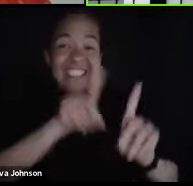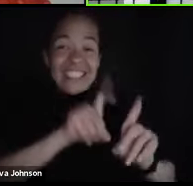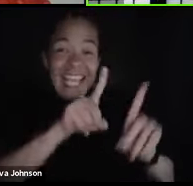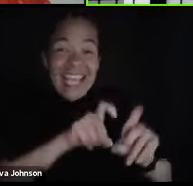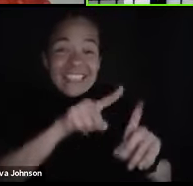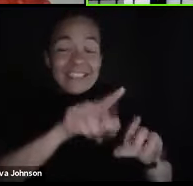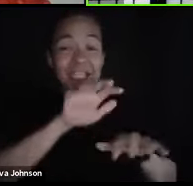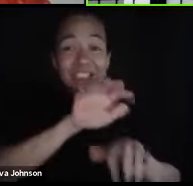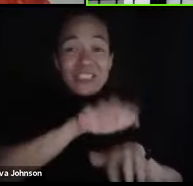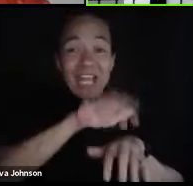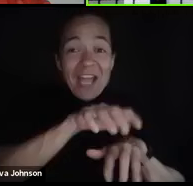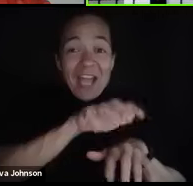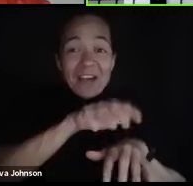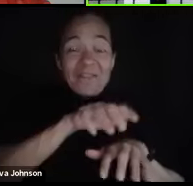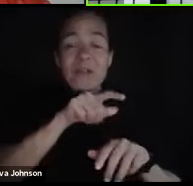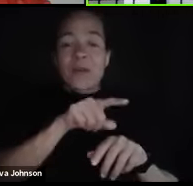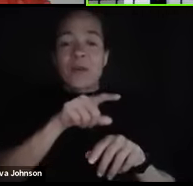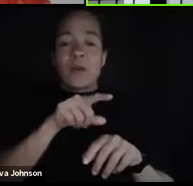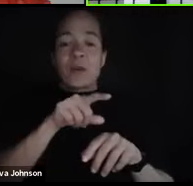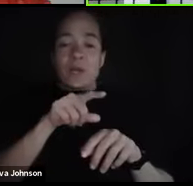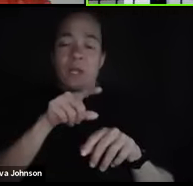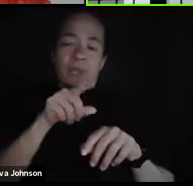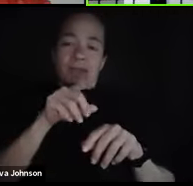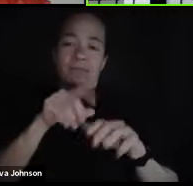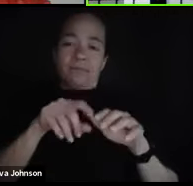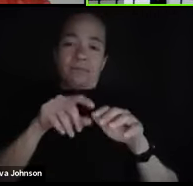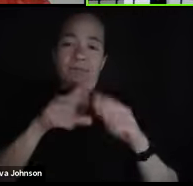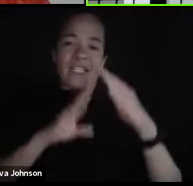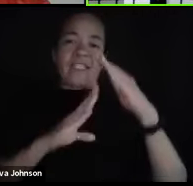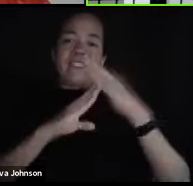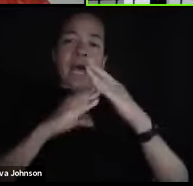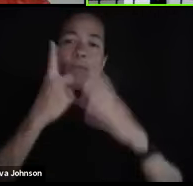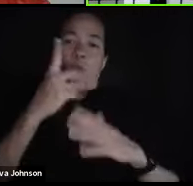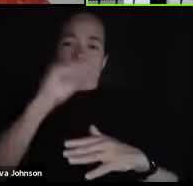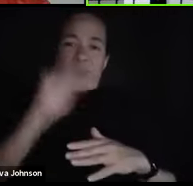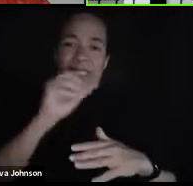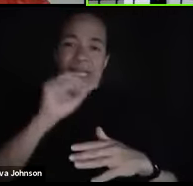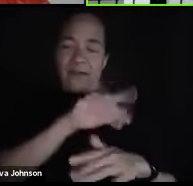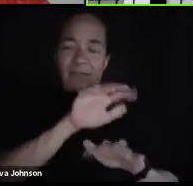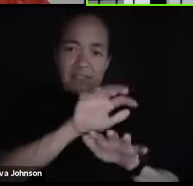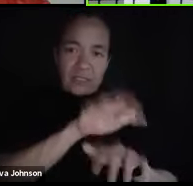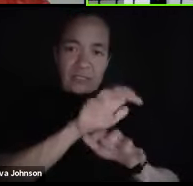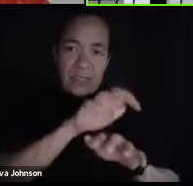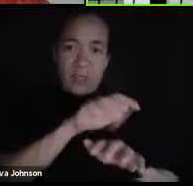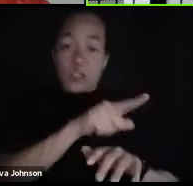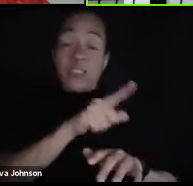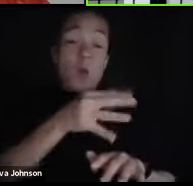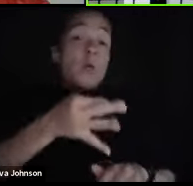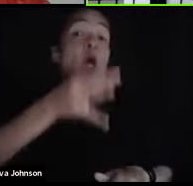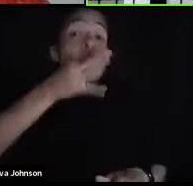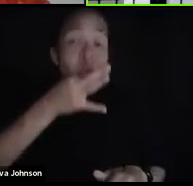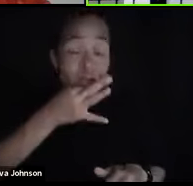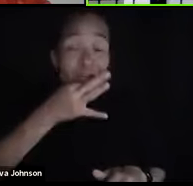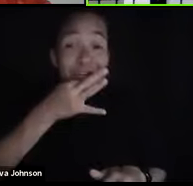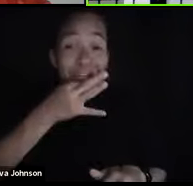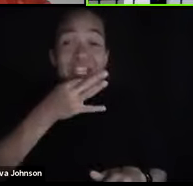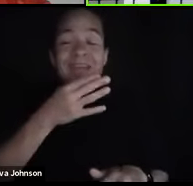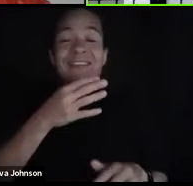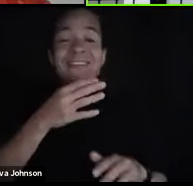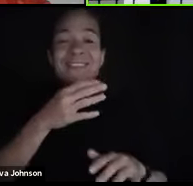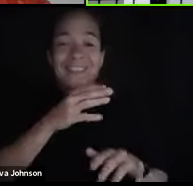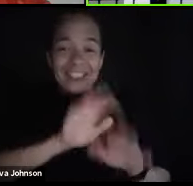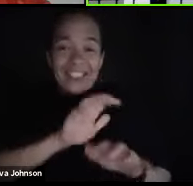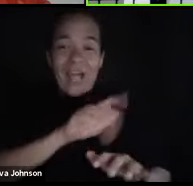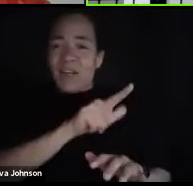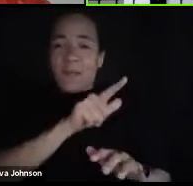only done with the top 1% of this particular population, so they were very good stenographers. They got every